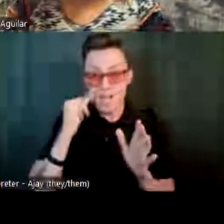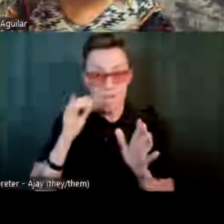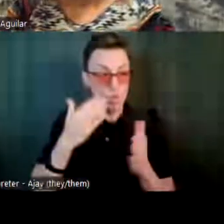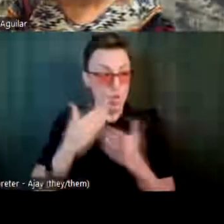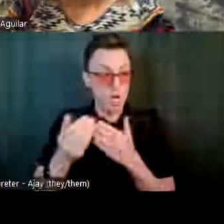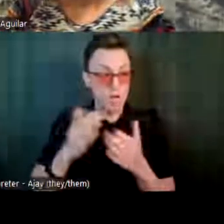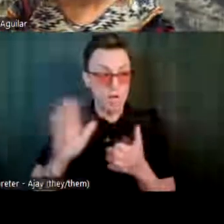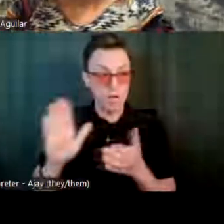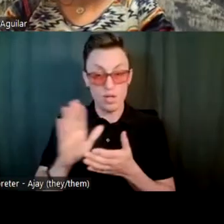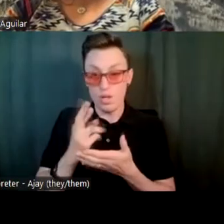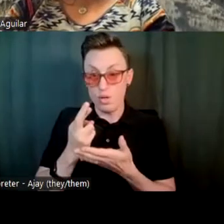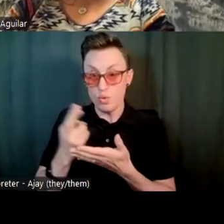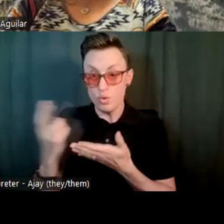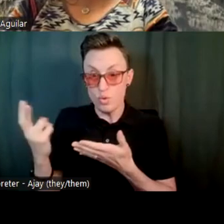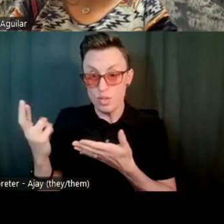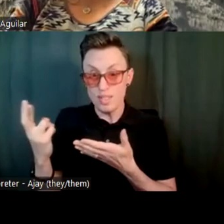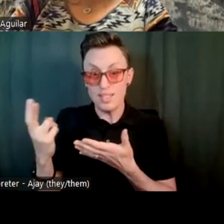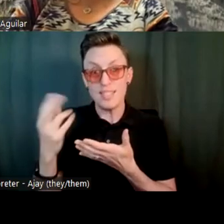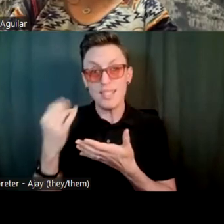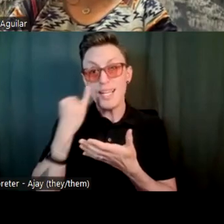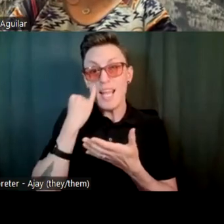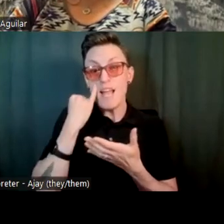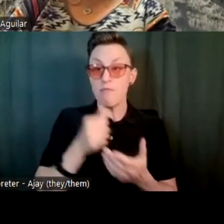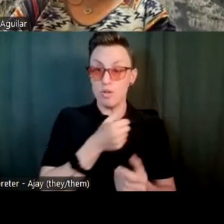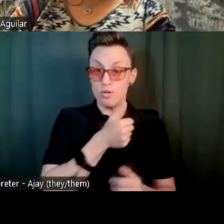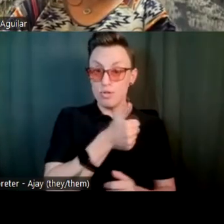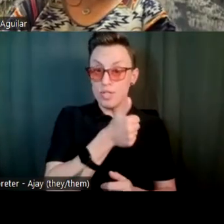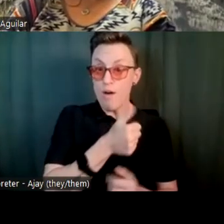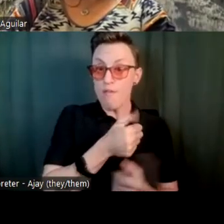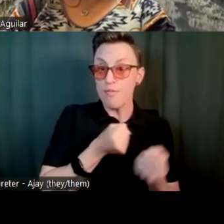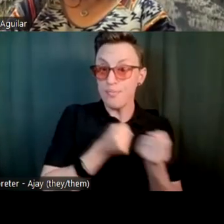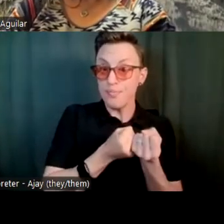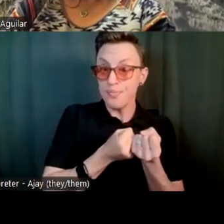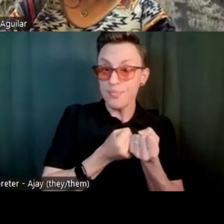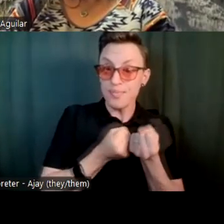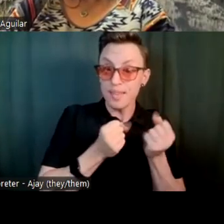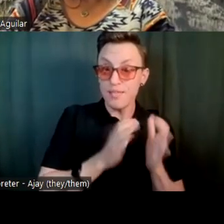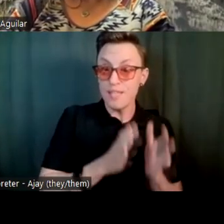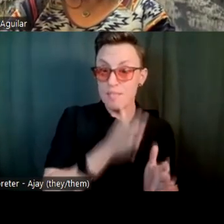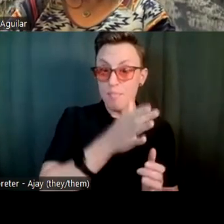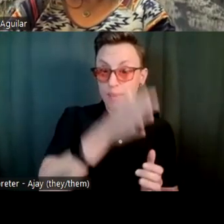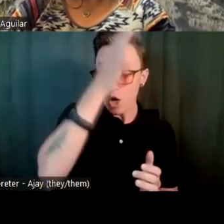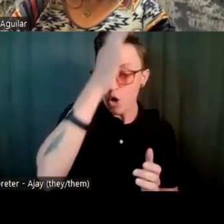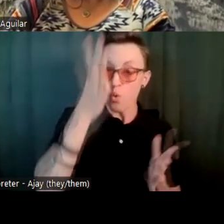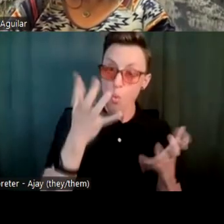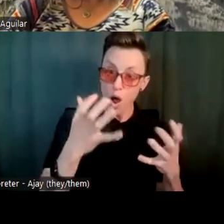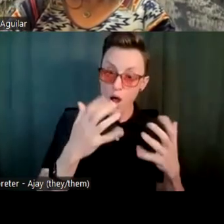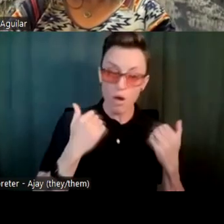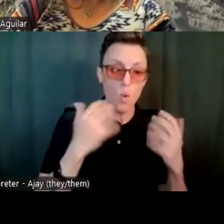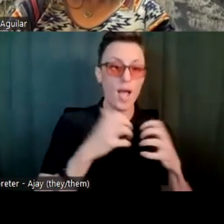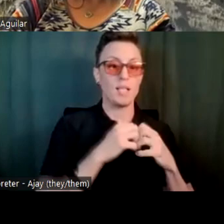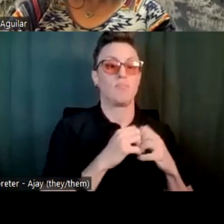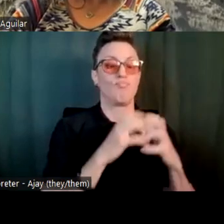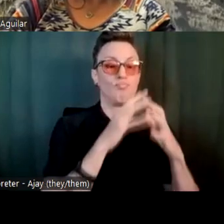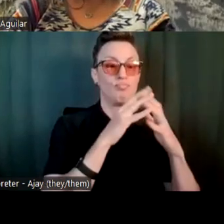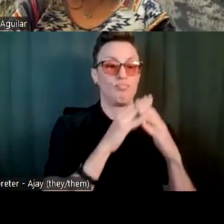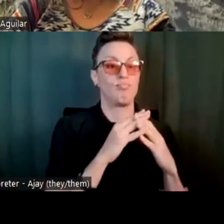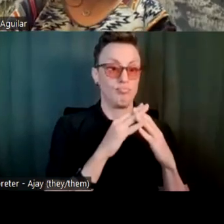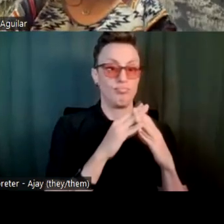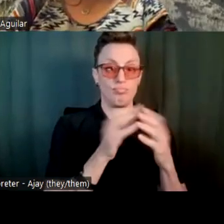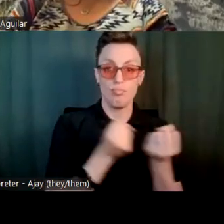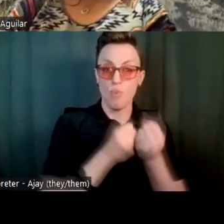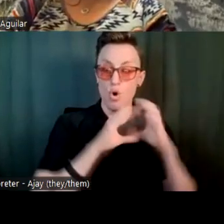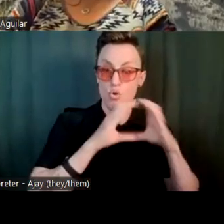Um, if you're an activist parent, and you want to try and start a group, a support group for parents of kids with disabilities,